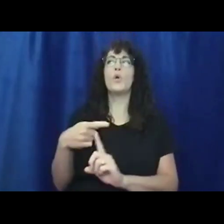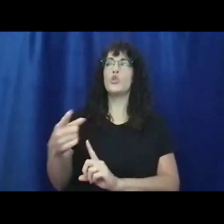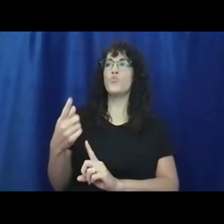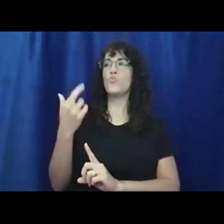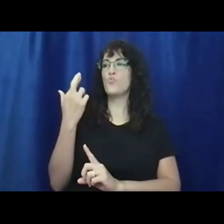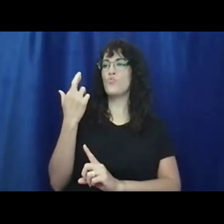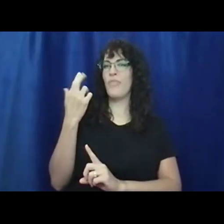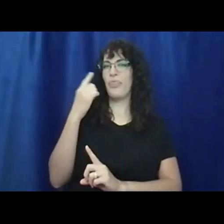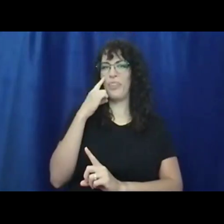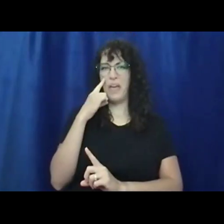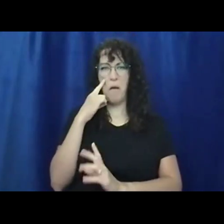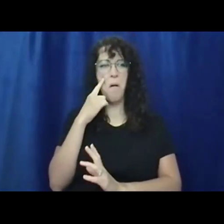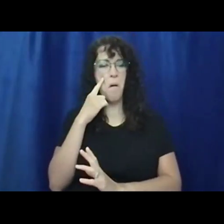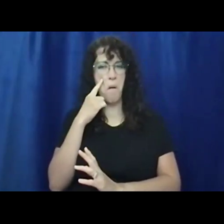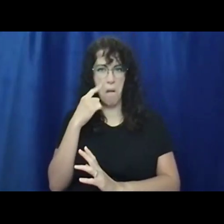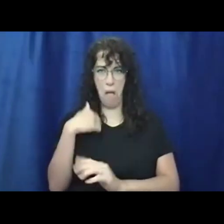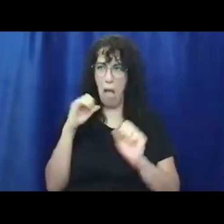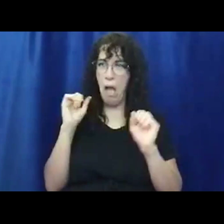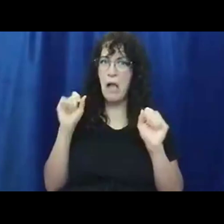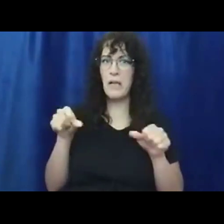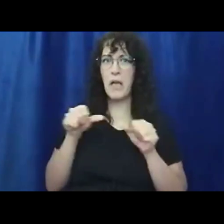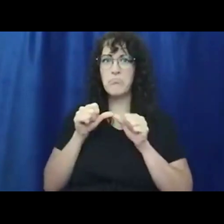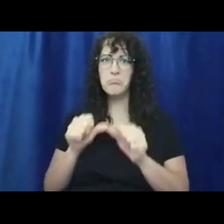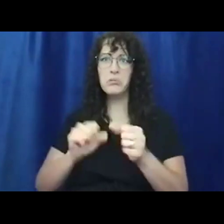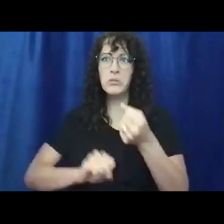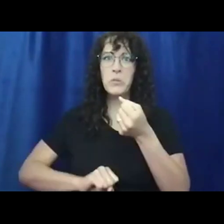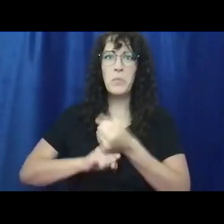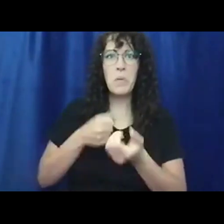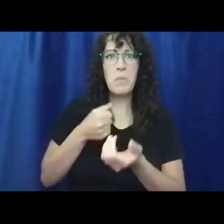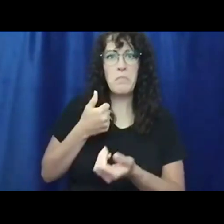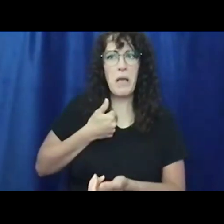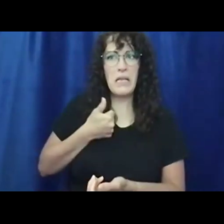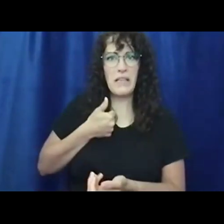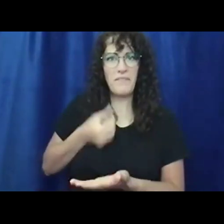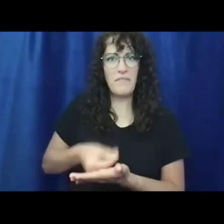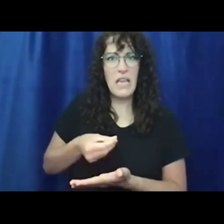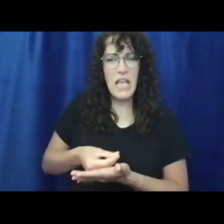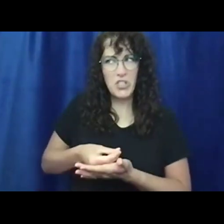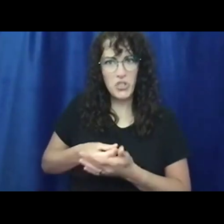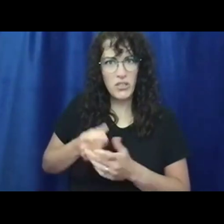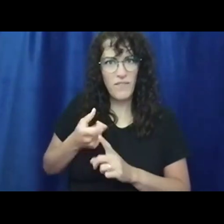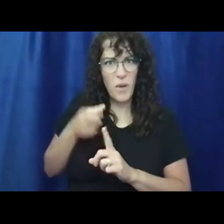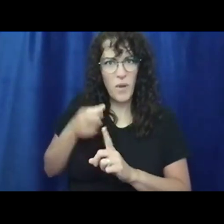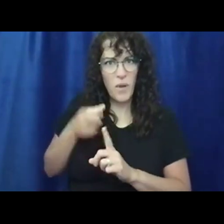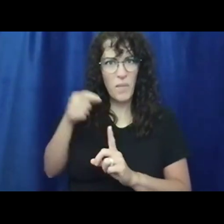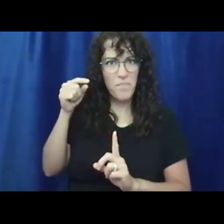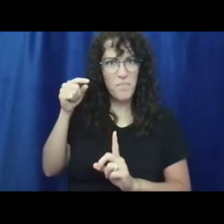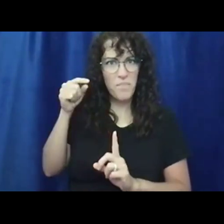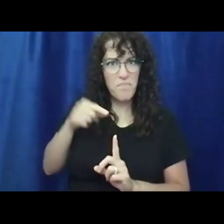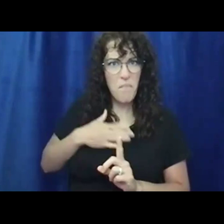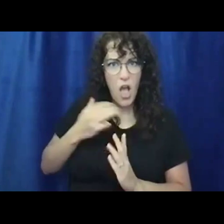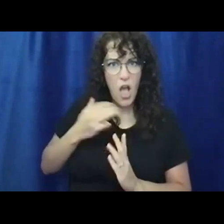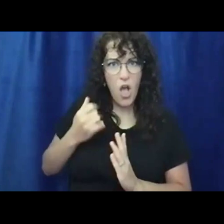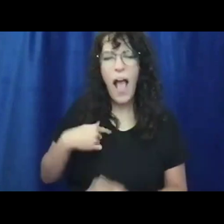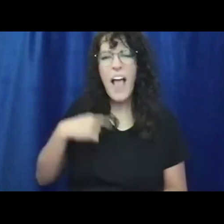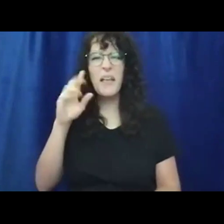I can actually sustain from this, like, and, and kind of like, you know, I mean, I think Bill talked about just how